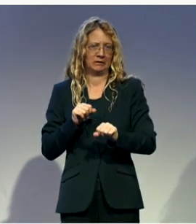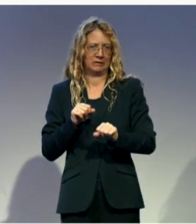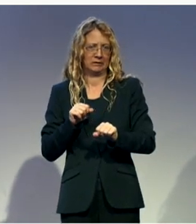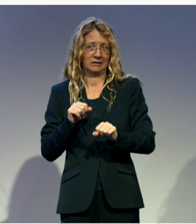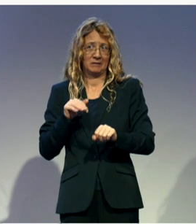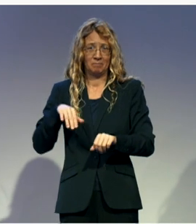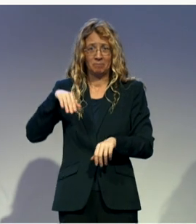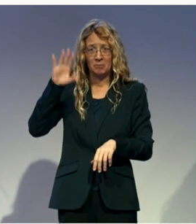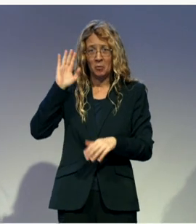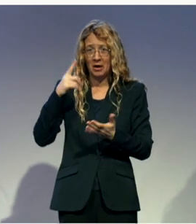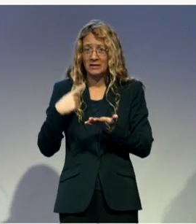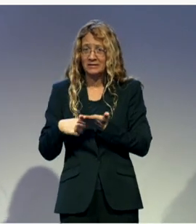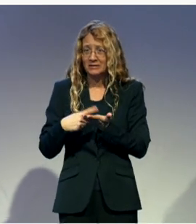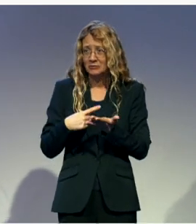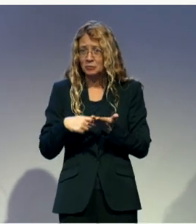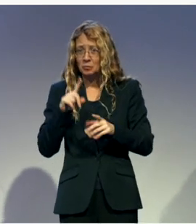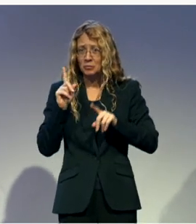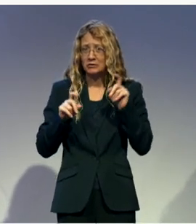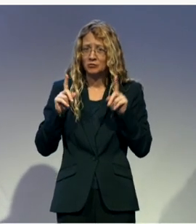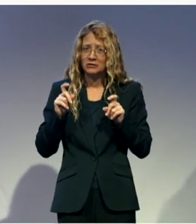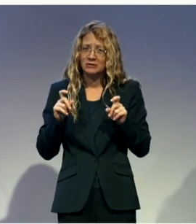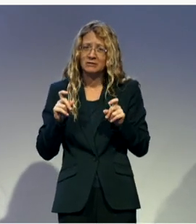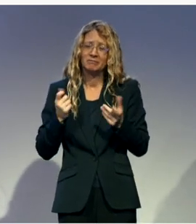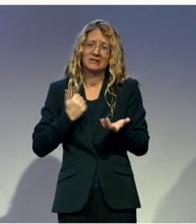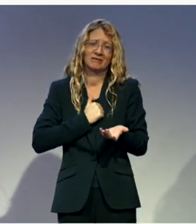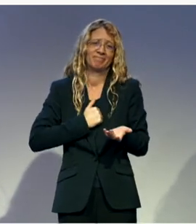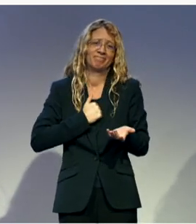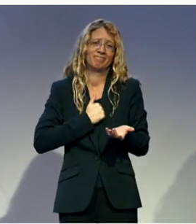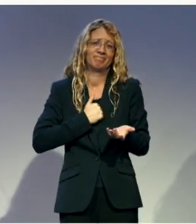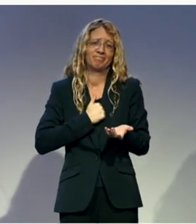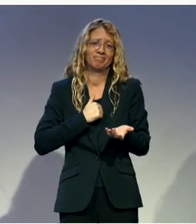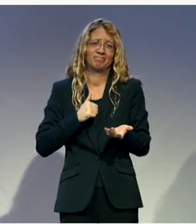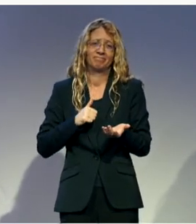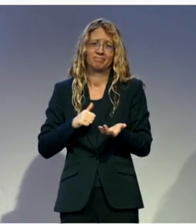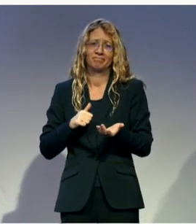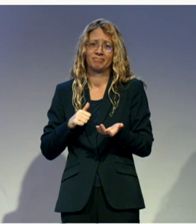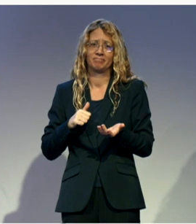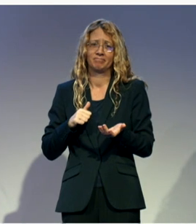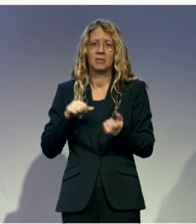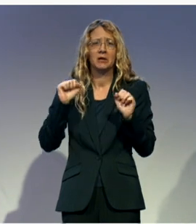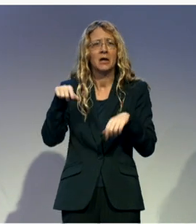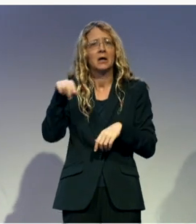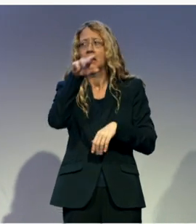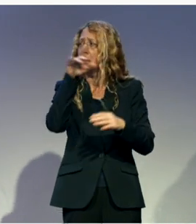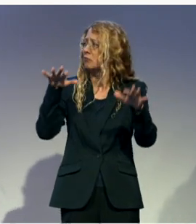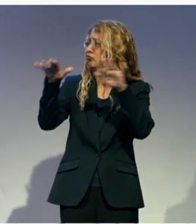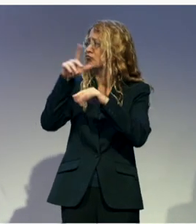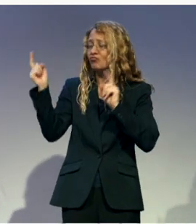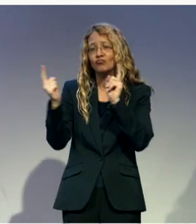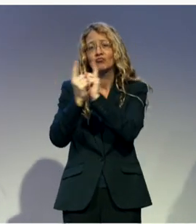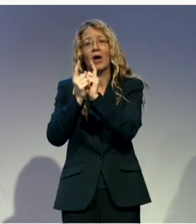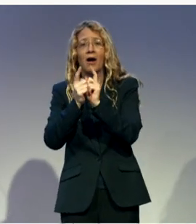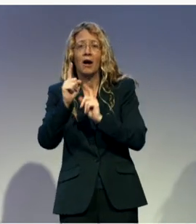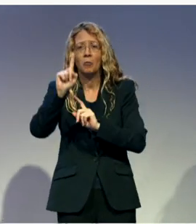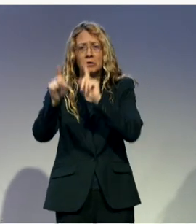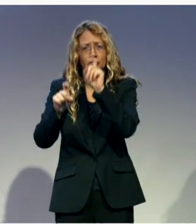am sure you all do as well. But I think each of our panelists will be around for you to discuss their work and to give them your ideas and thoughts